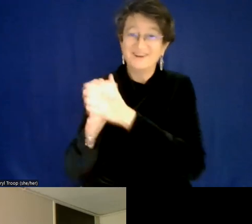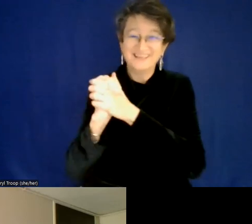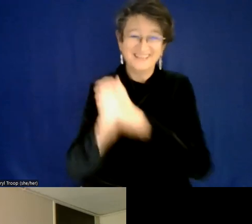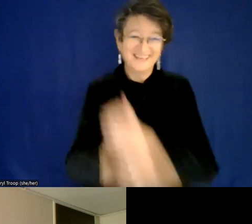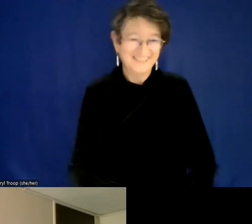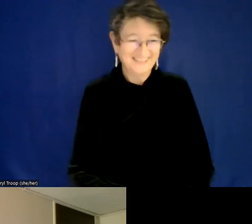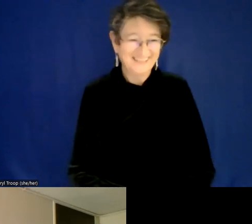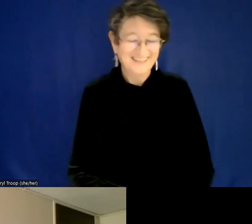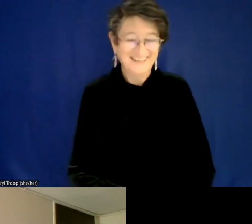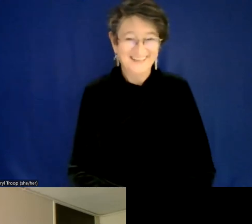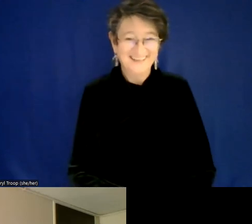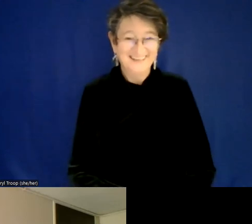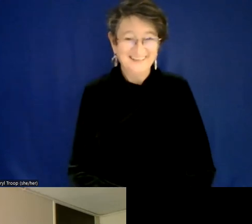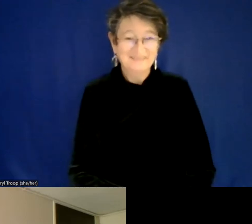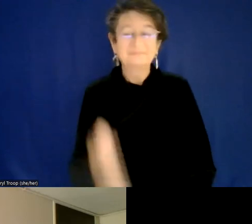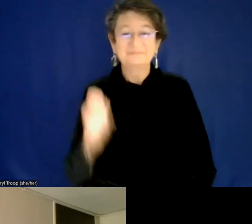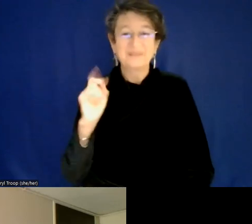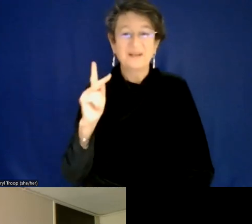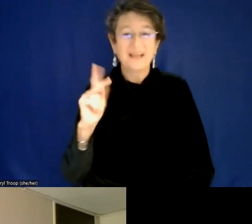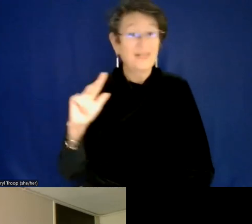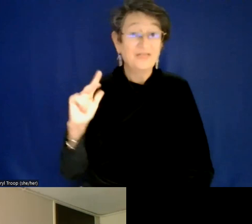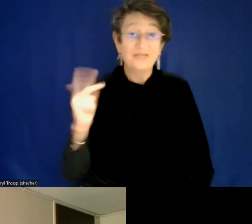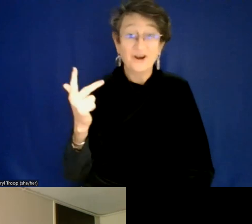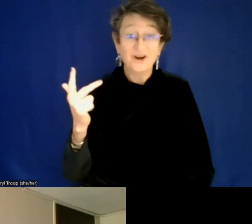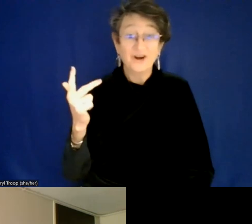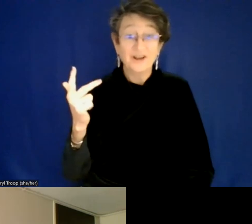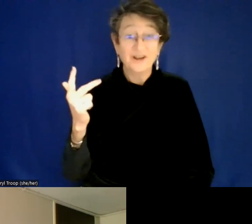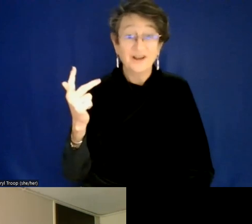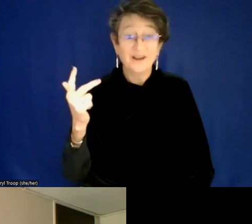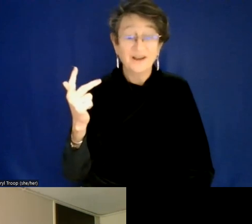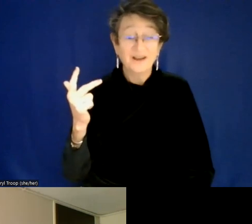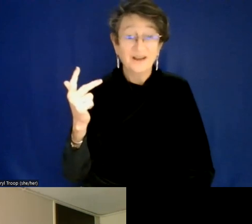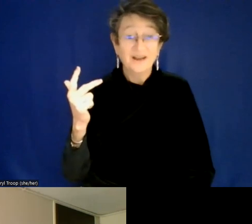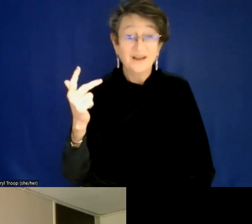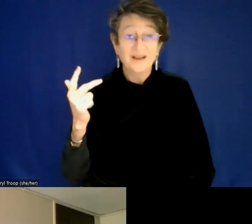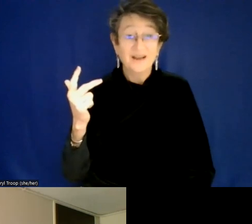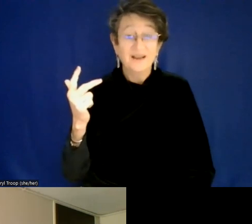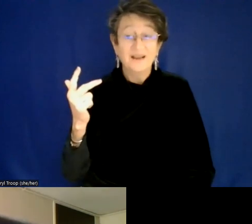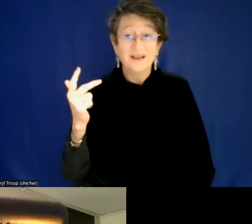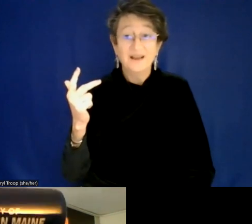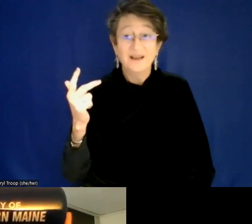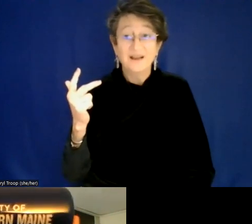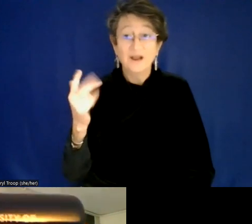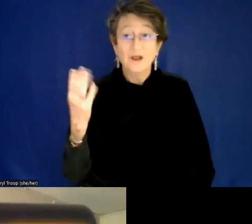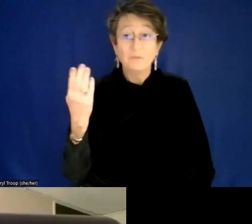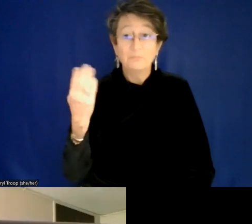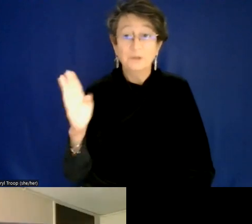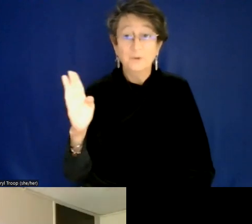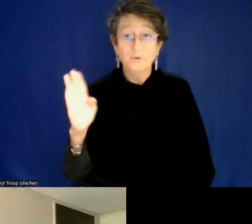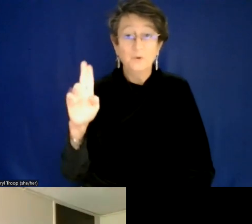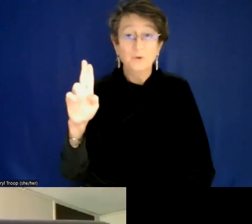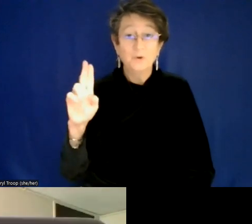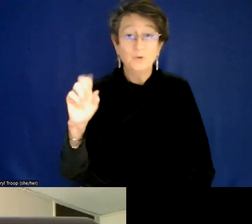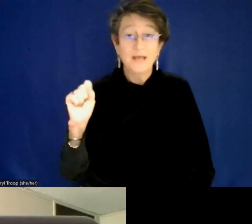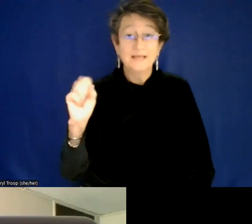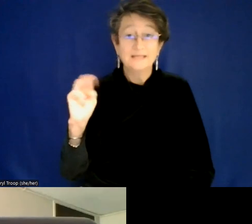Um, okay. Third raffle item from Blair is the blue USM water bottle.